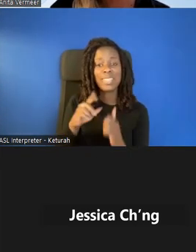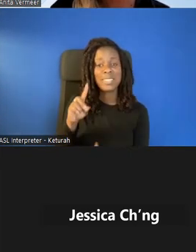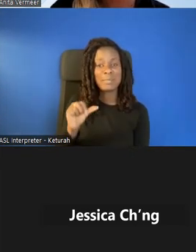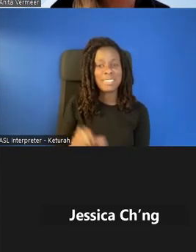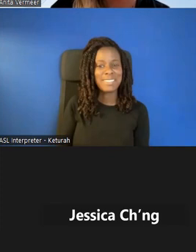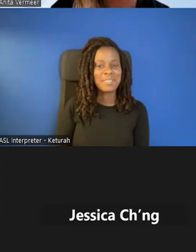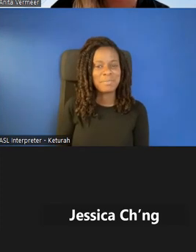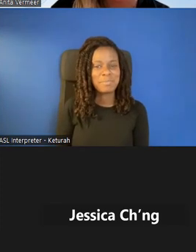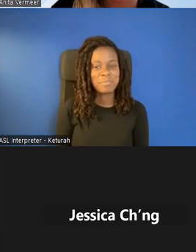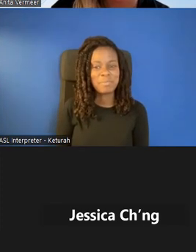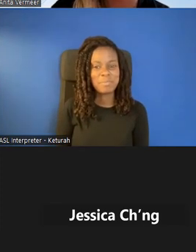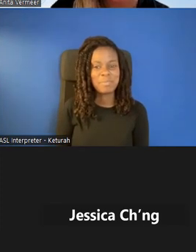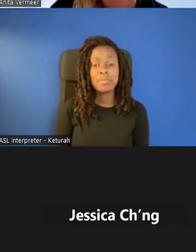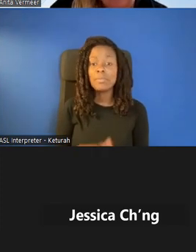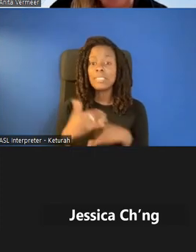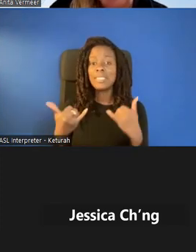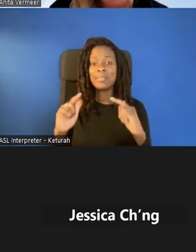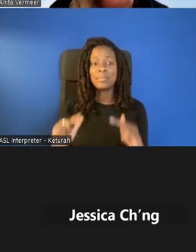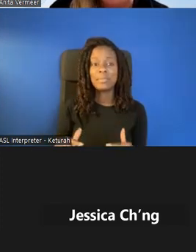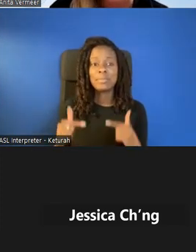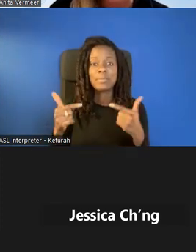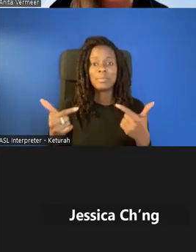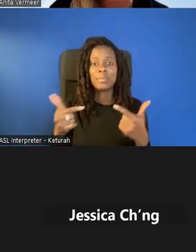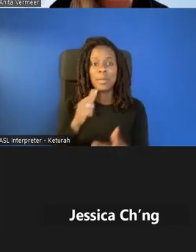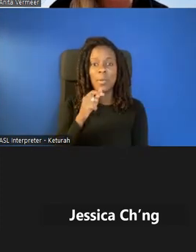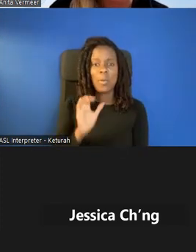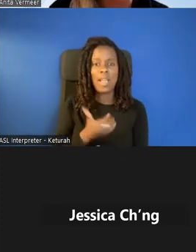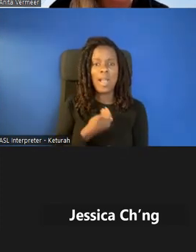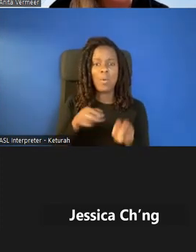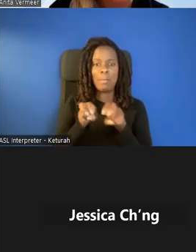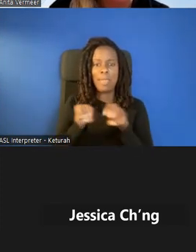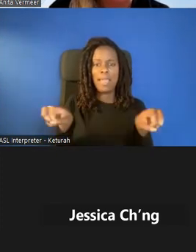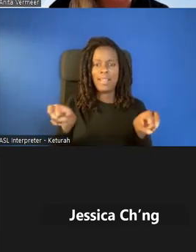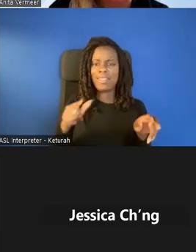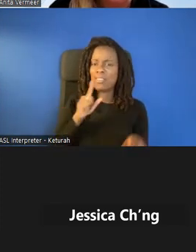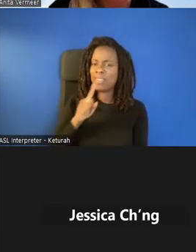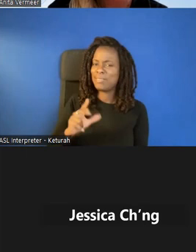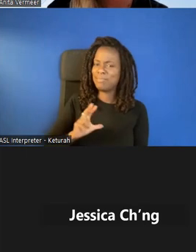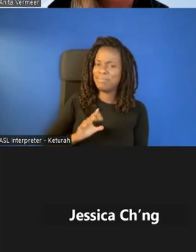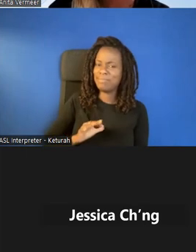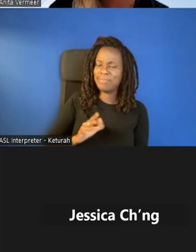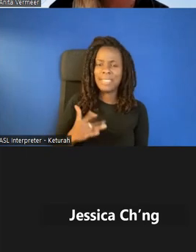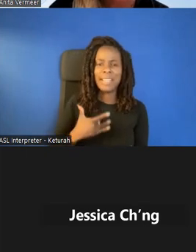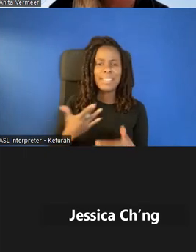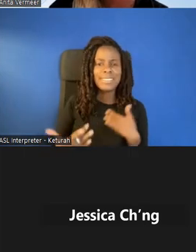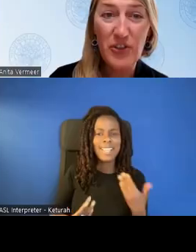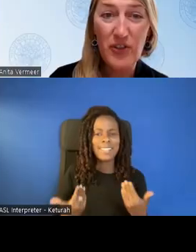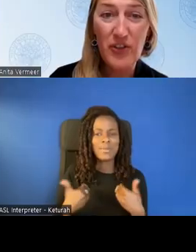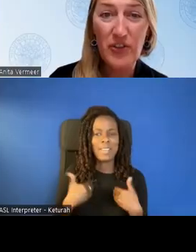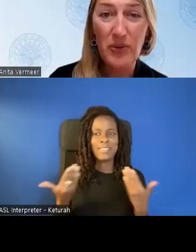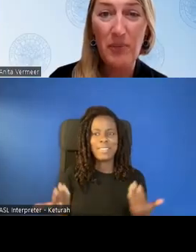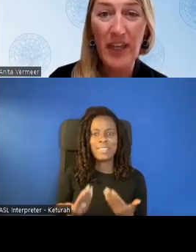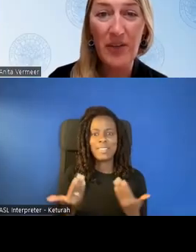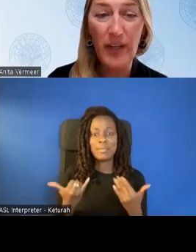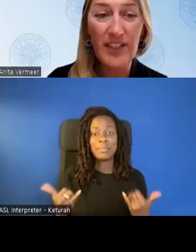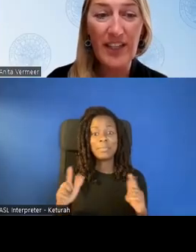And so now I'd like to turn the introductions over to our panelists, which we are very excited to have with us today. So I'm going to turn it